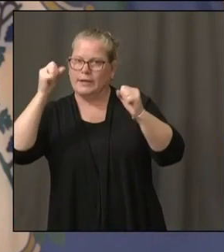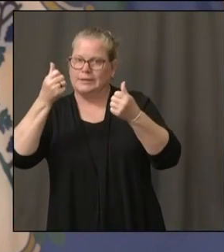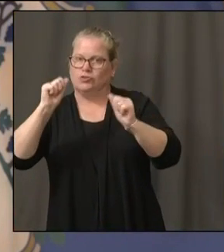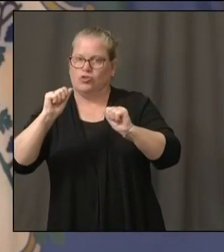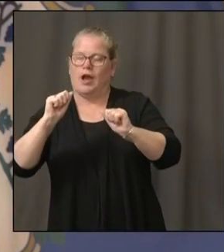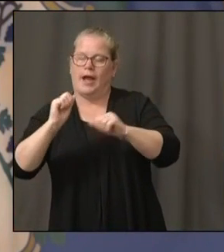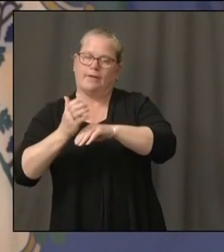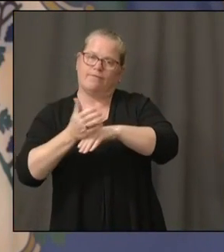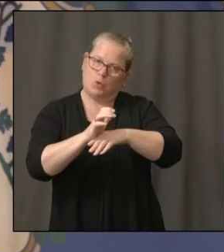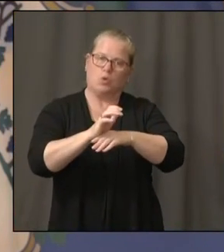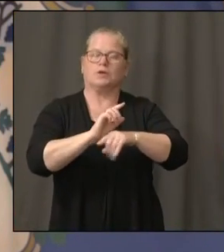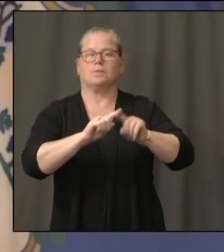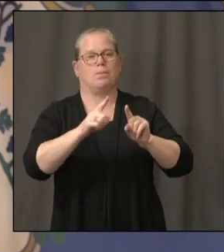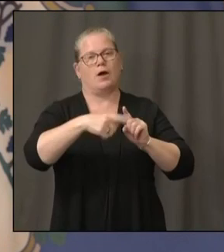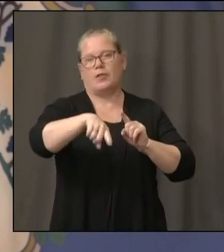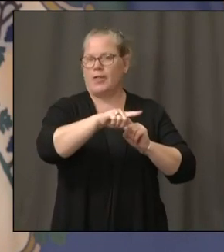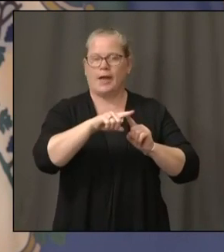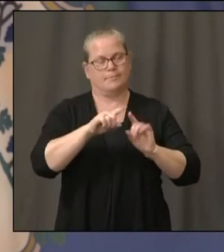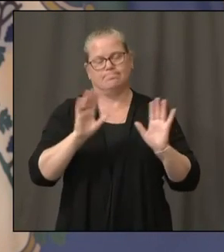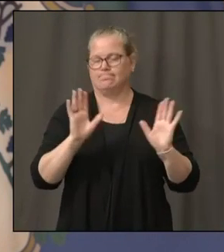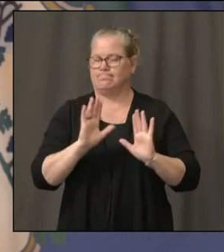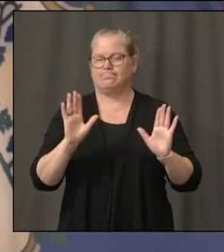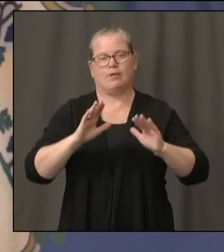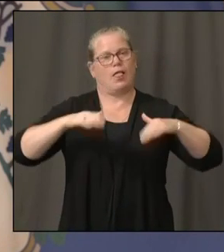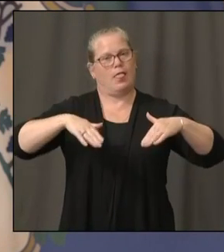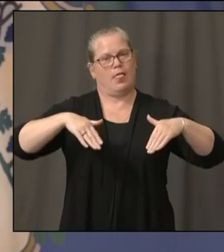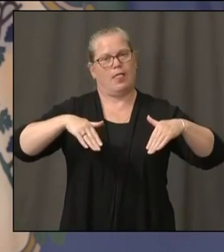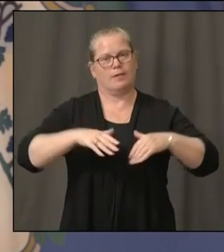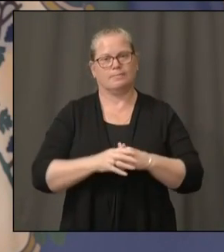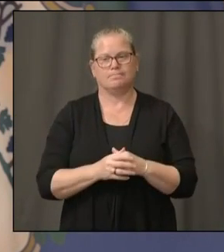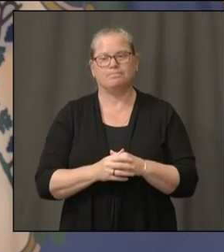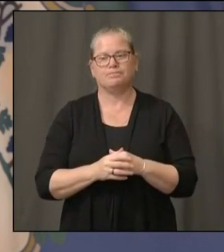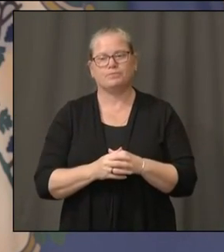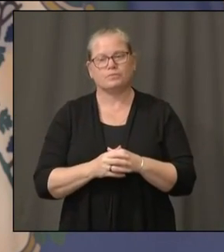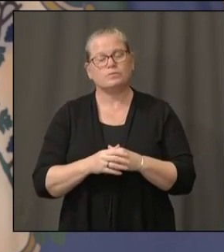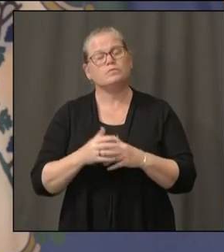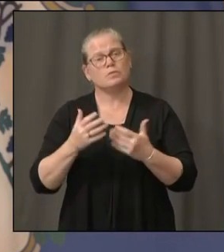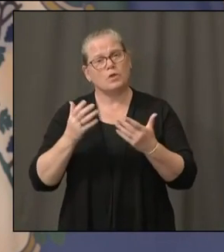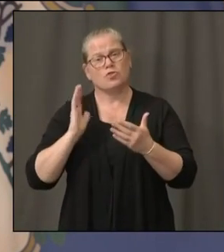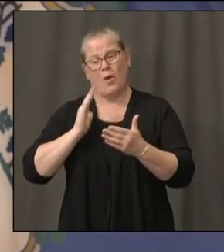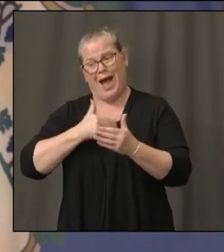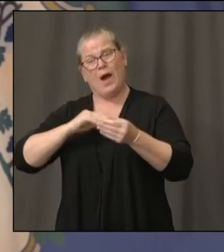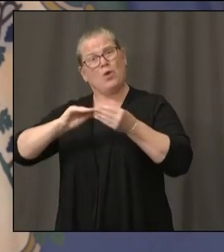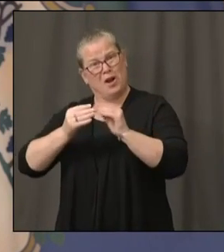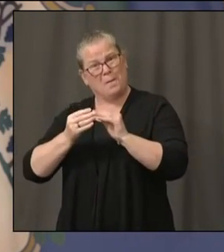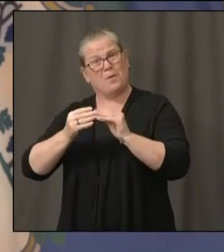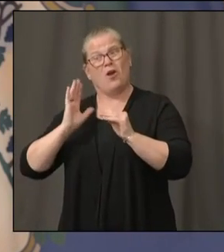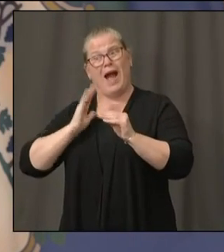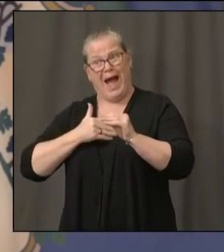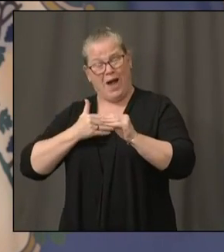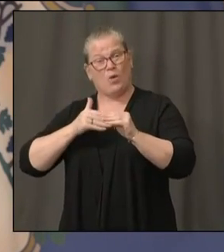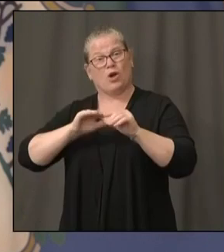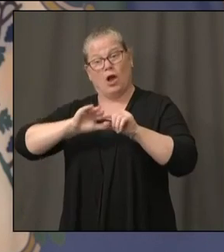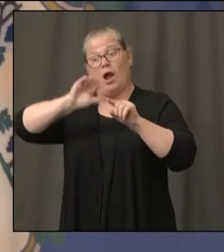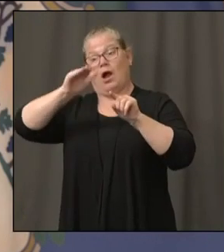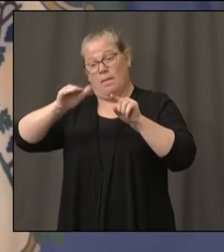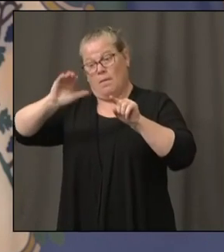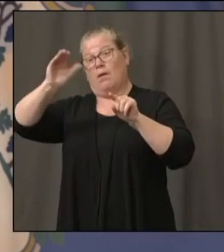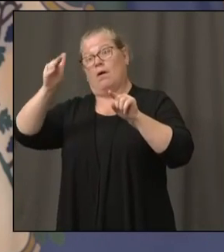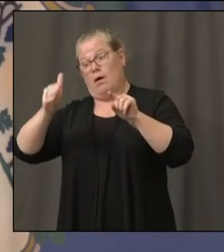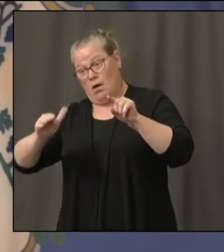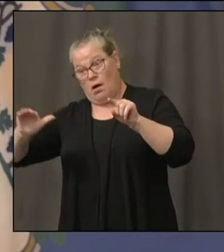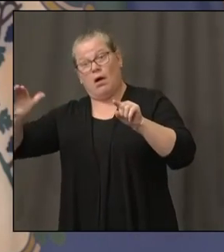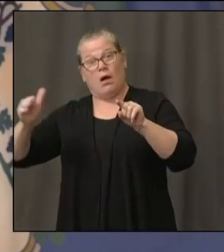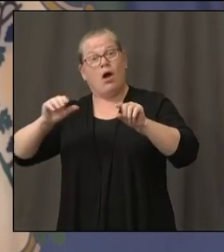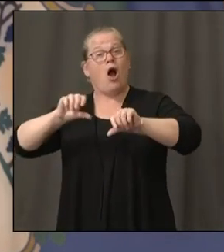low metrics compared to San Diego and L.A. and most of these other states, we're in a unique position so far to be able to